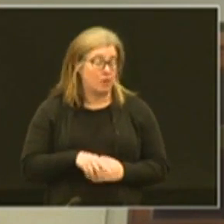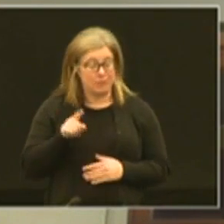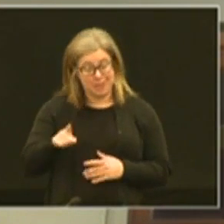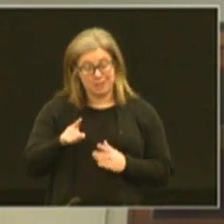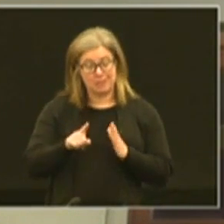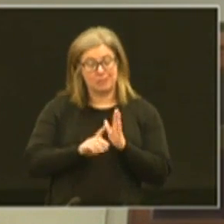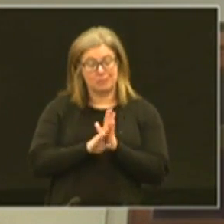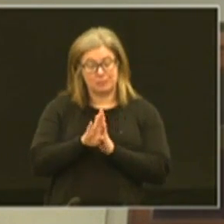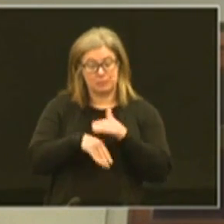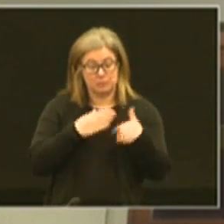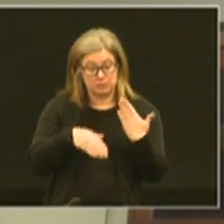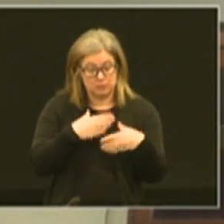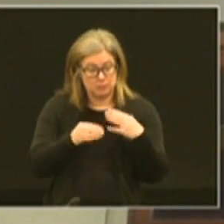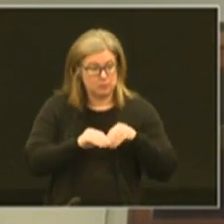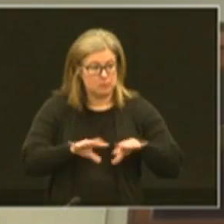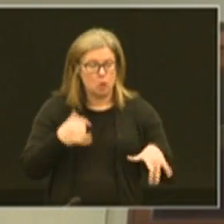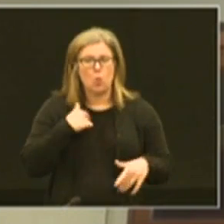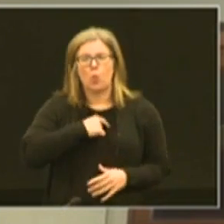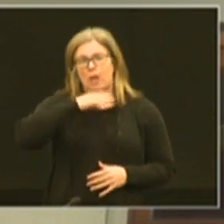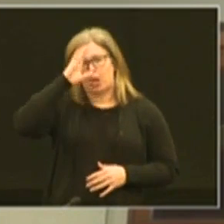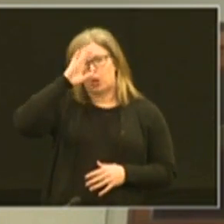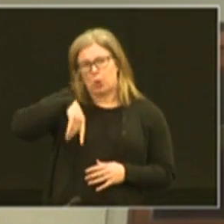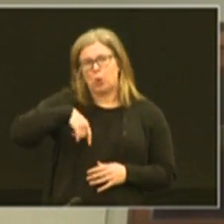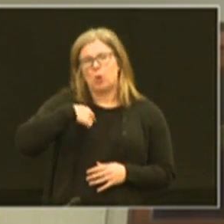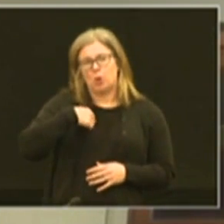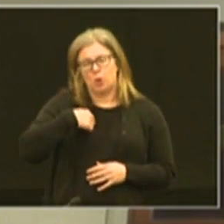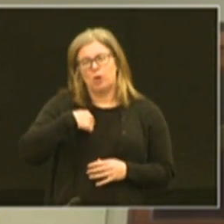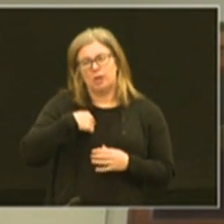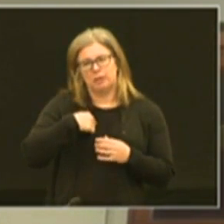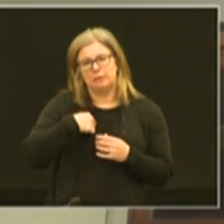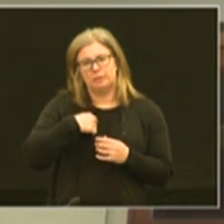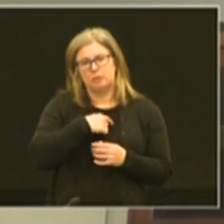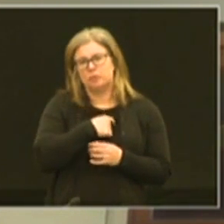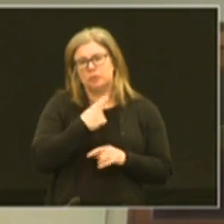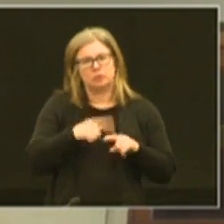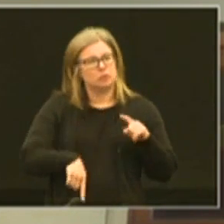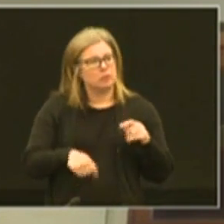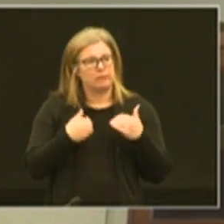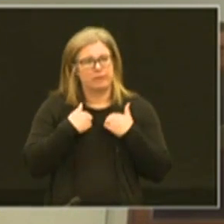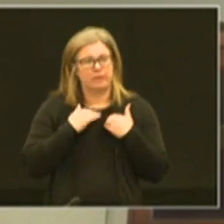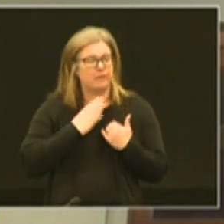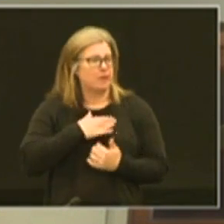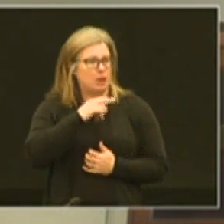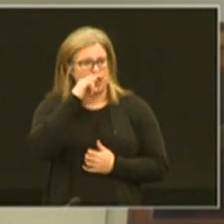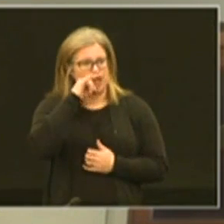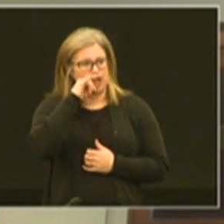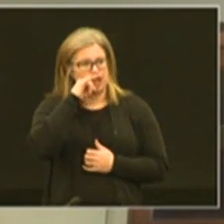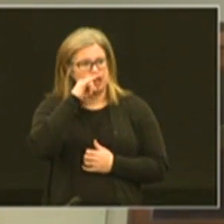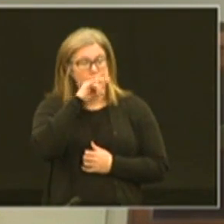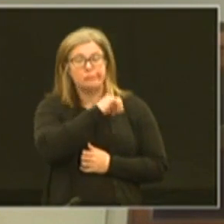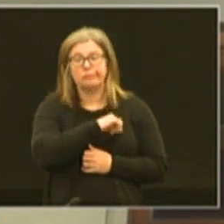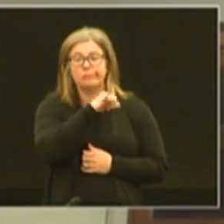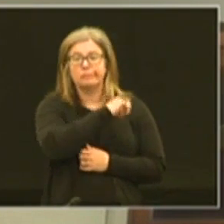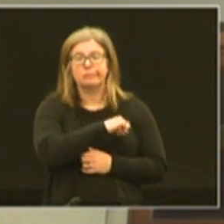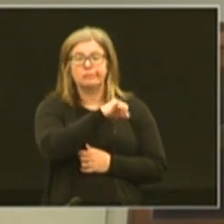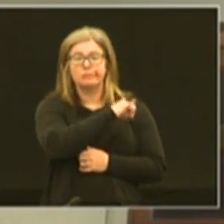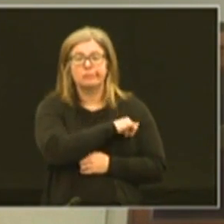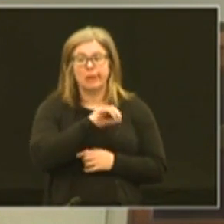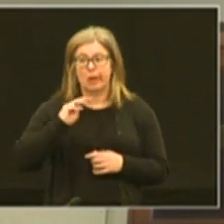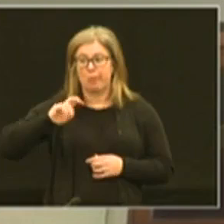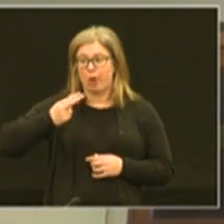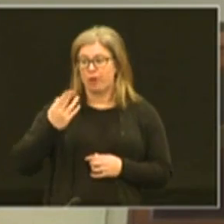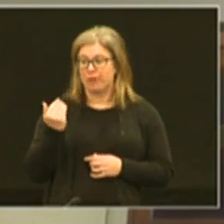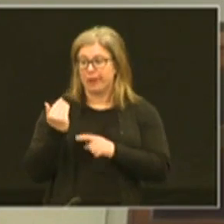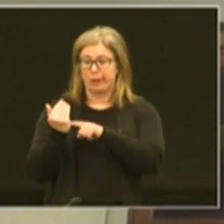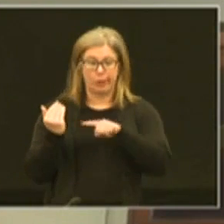developed this pandemic developed we knew that we could not have our kids sitting out of school potentially from March